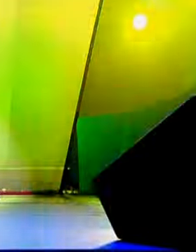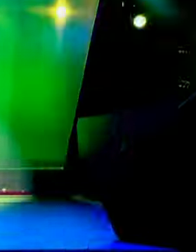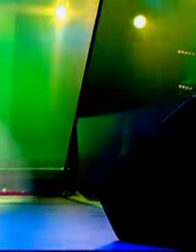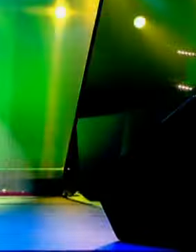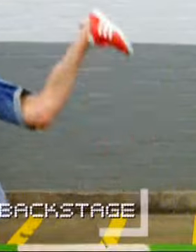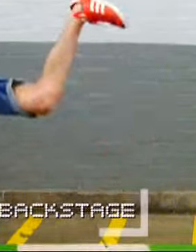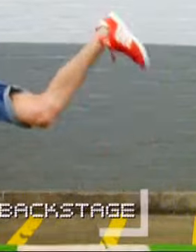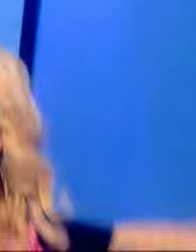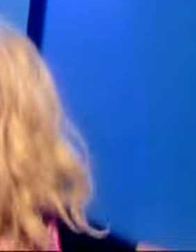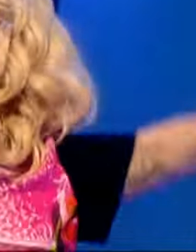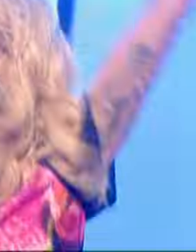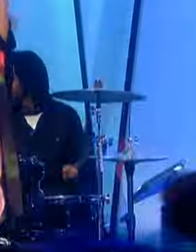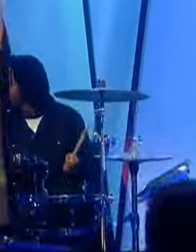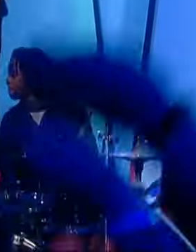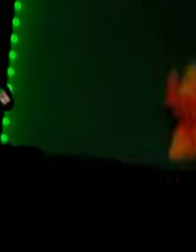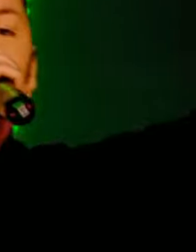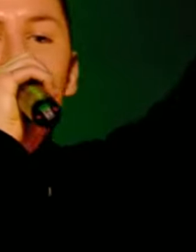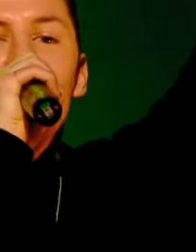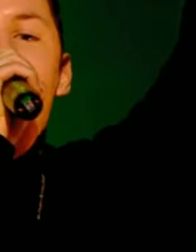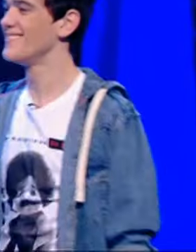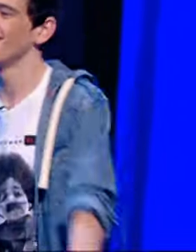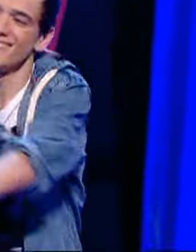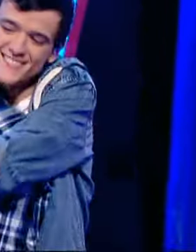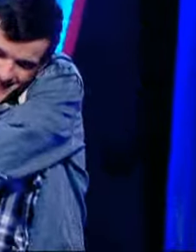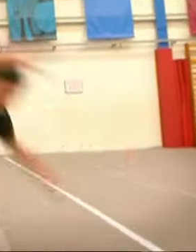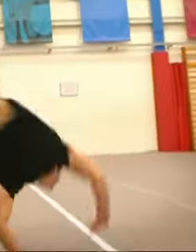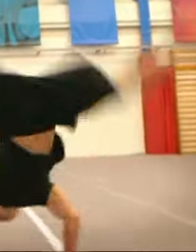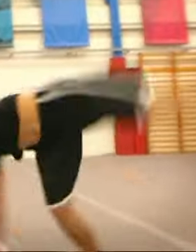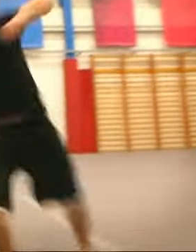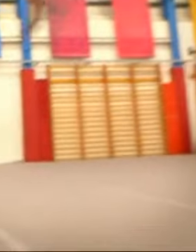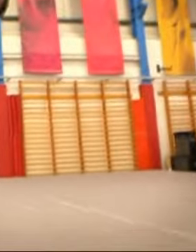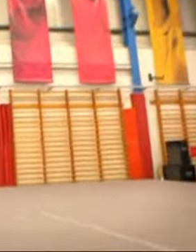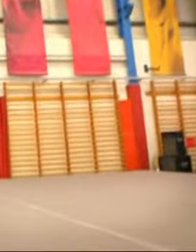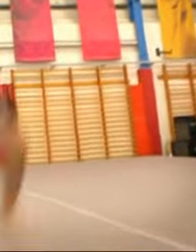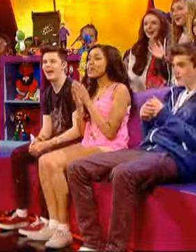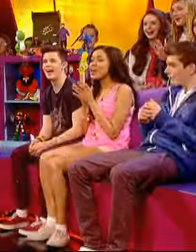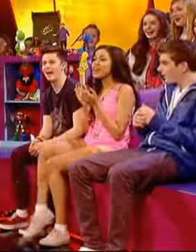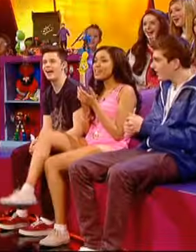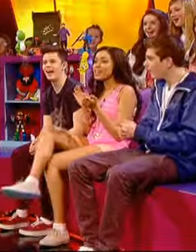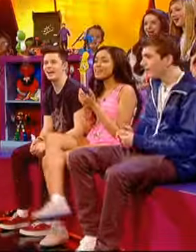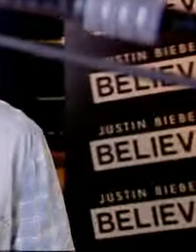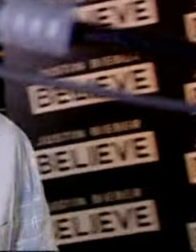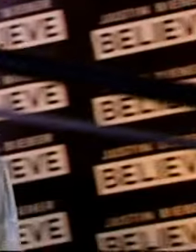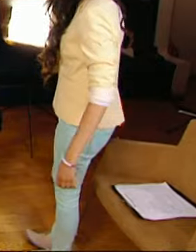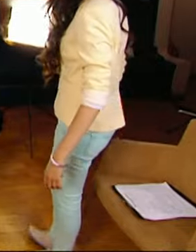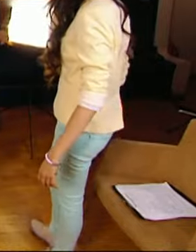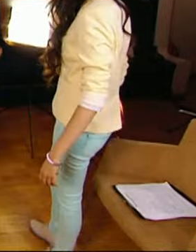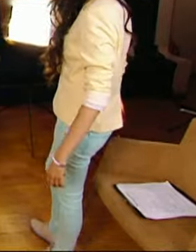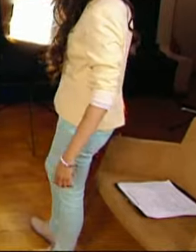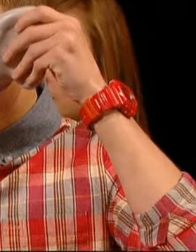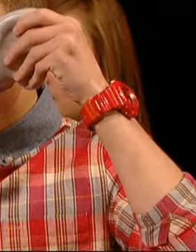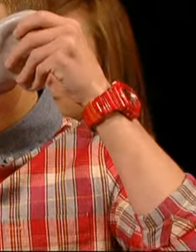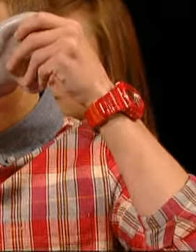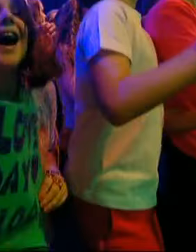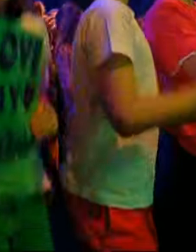it! Friday download, are you ready? Smash yourself! Okay. A